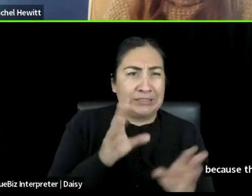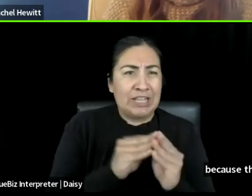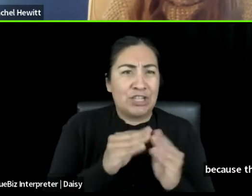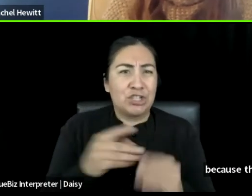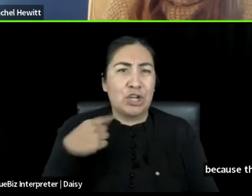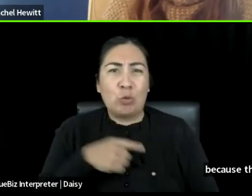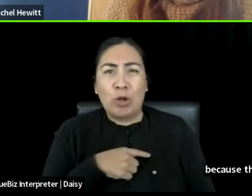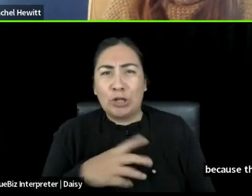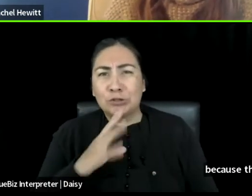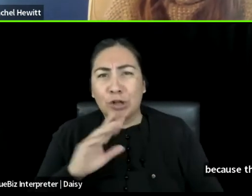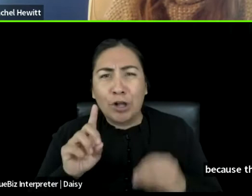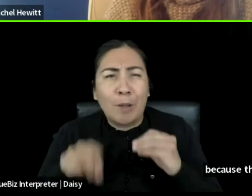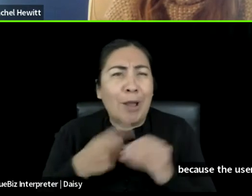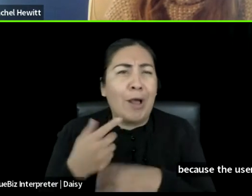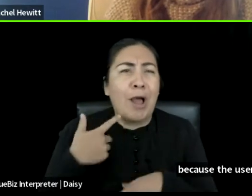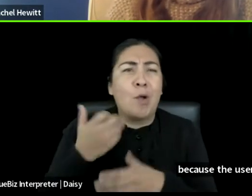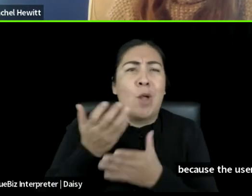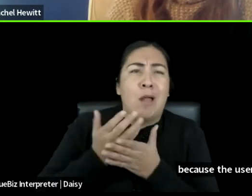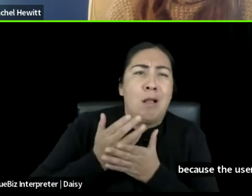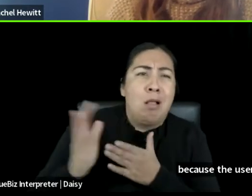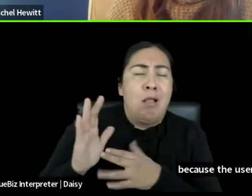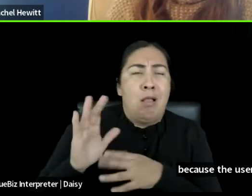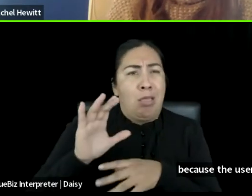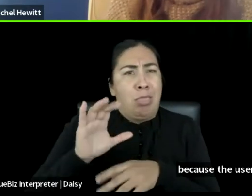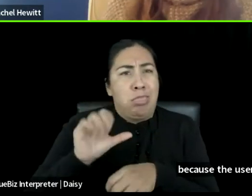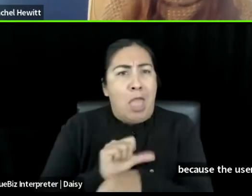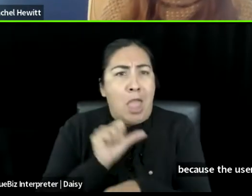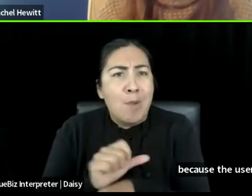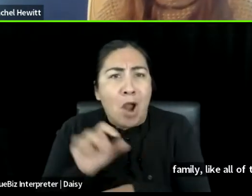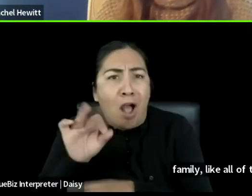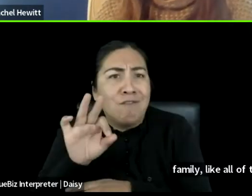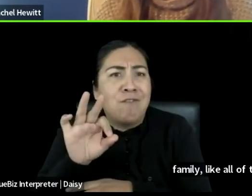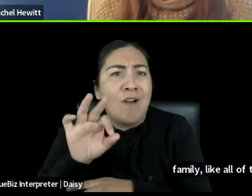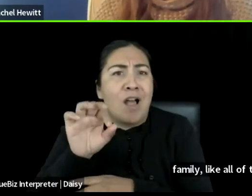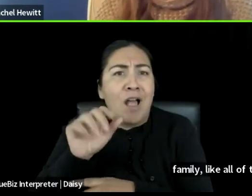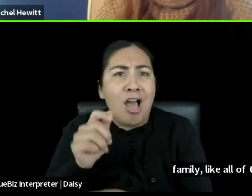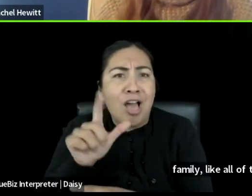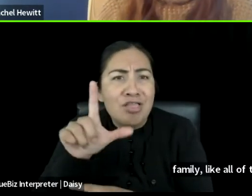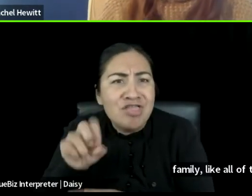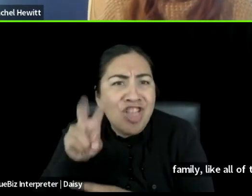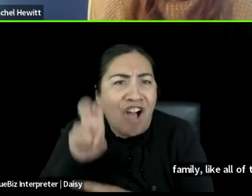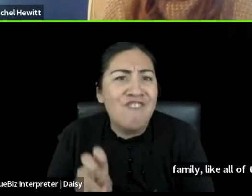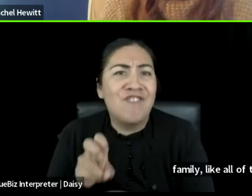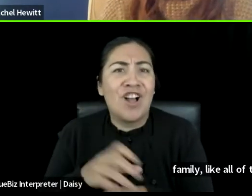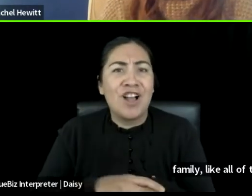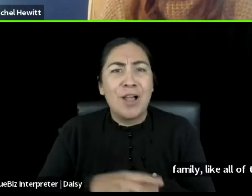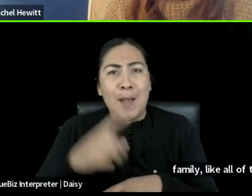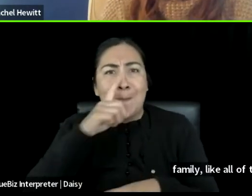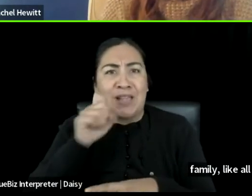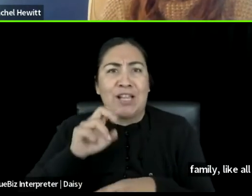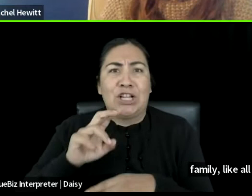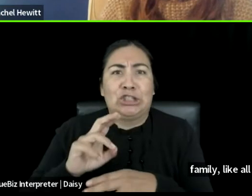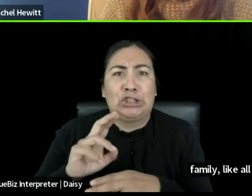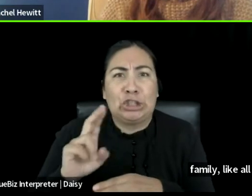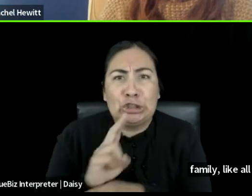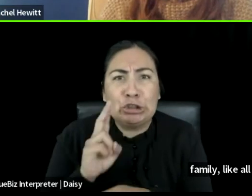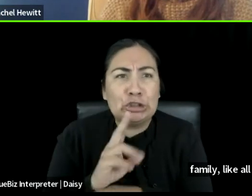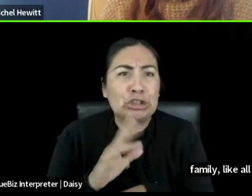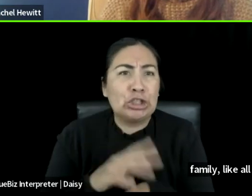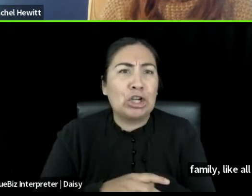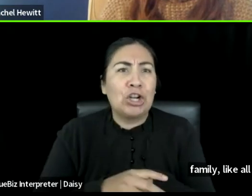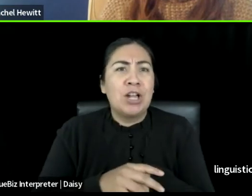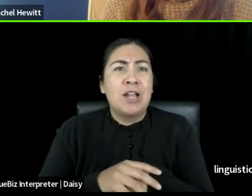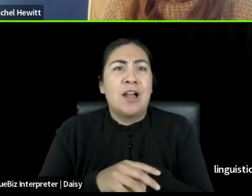like all of these like really manipulative linguistic tricks to make us feel like we're all at